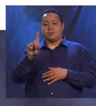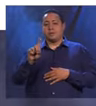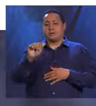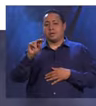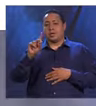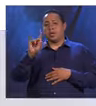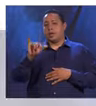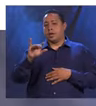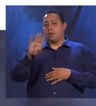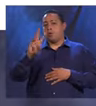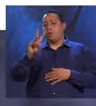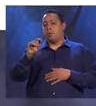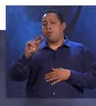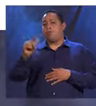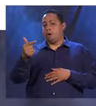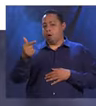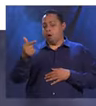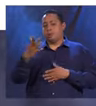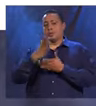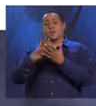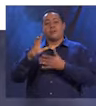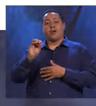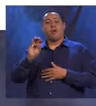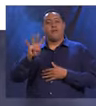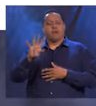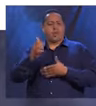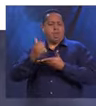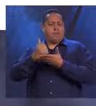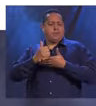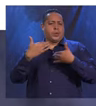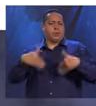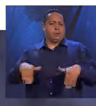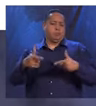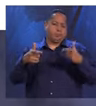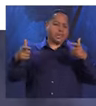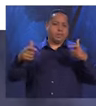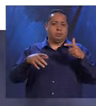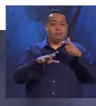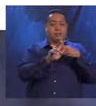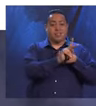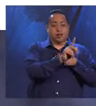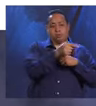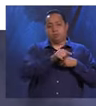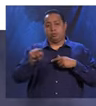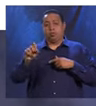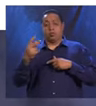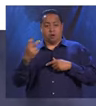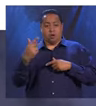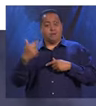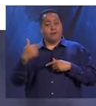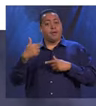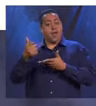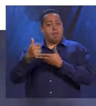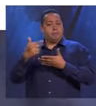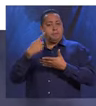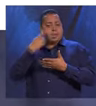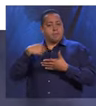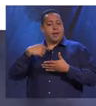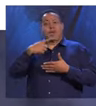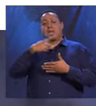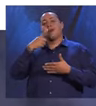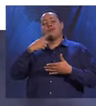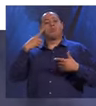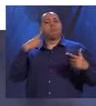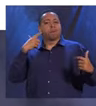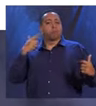My name is Dandy Wong. Section 504 has helped me tremendously as I went through kindergarten to 12th grade. I actually had a Section 504 plan for